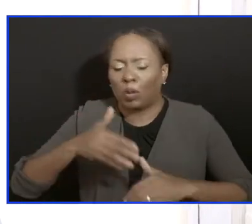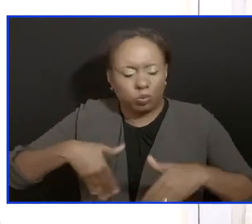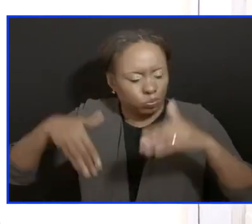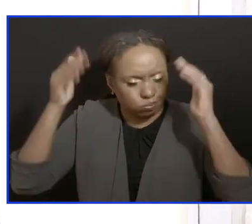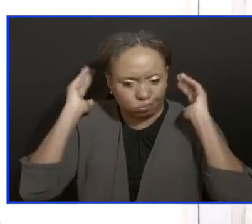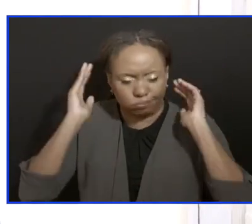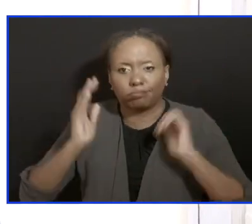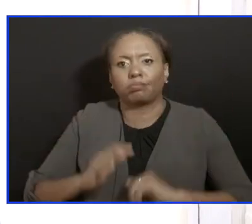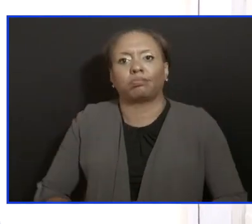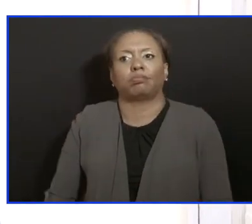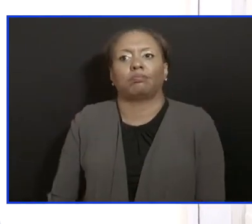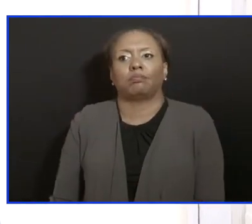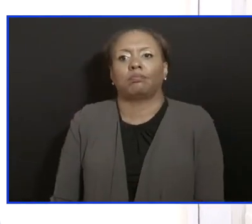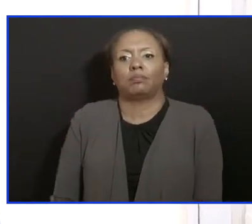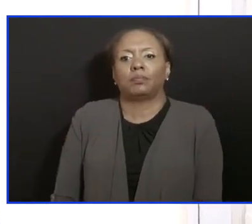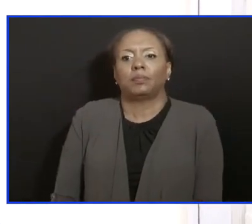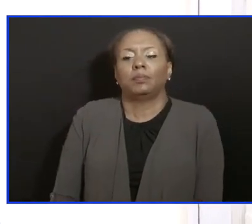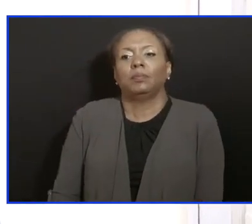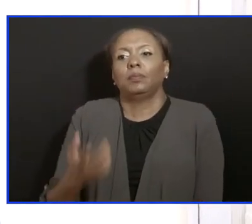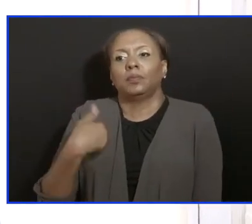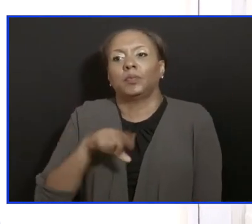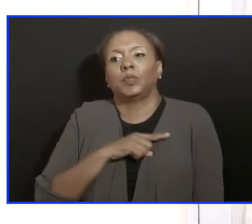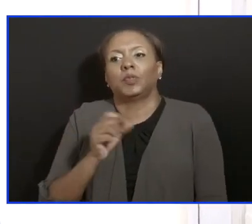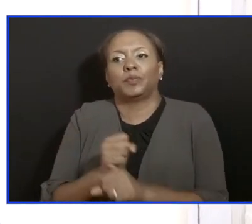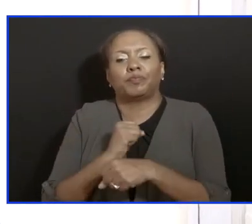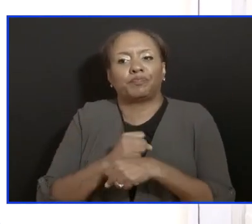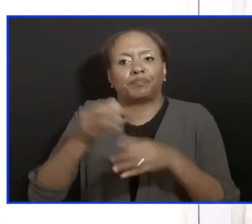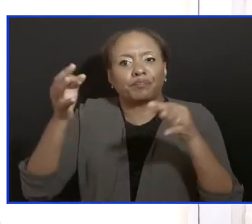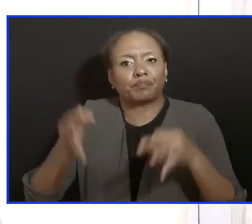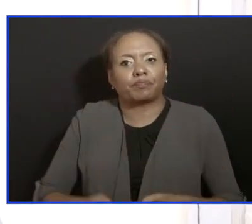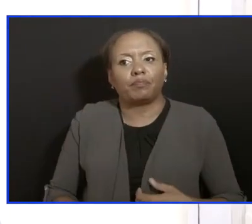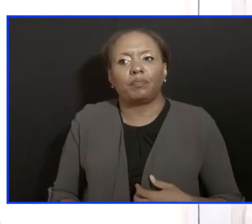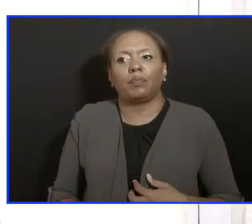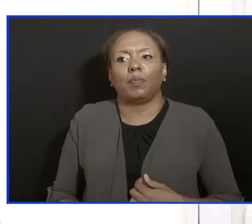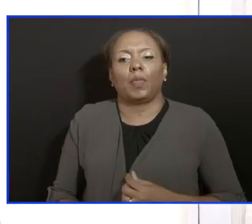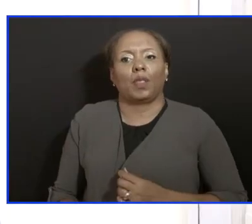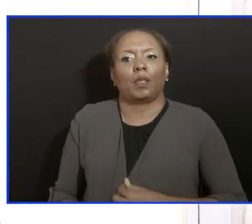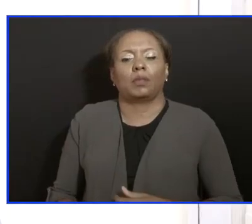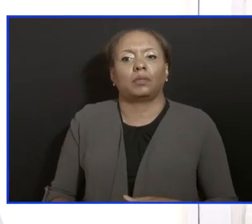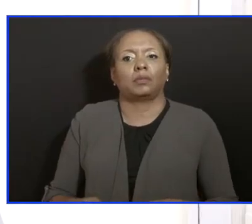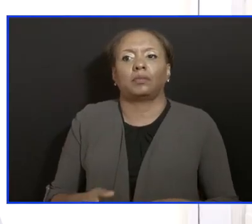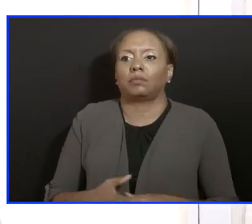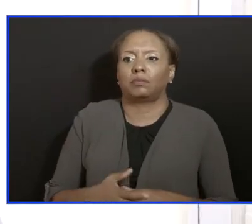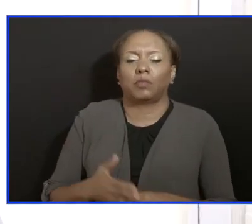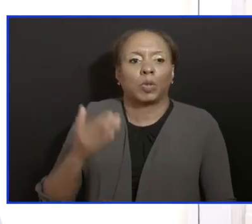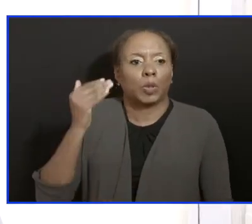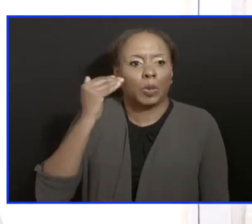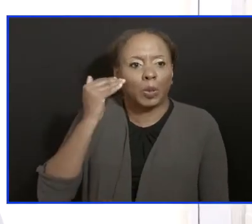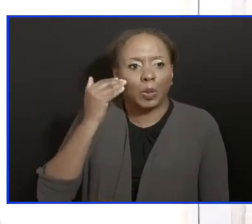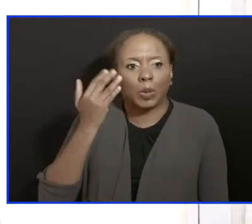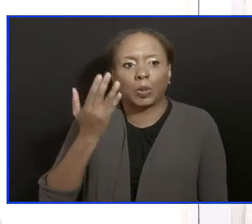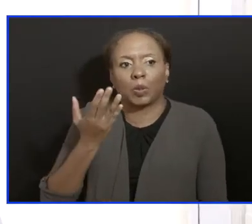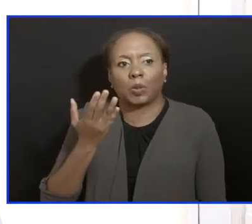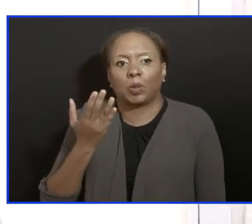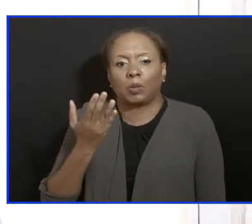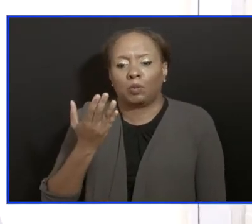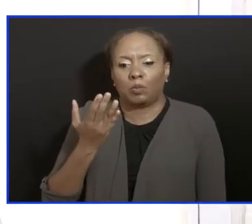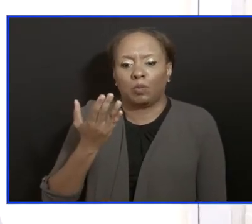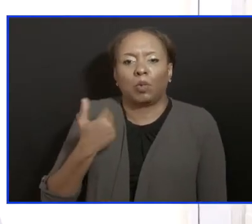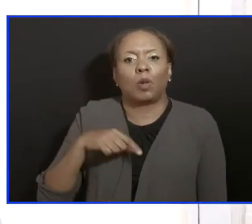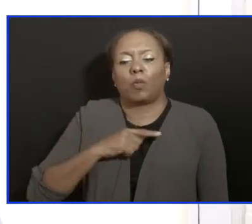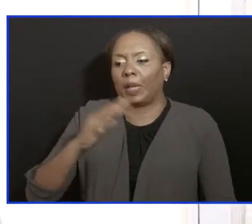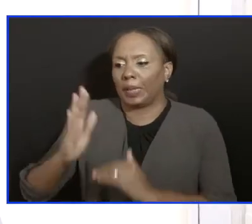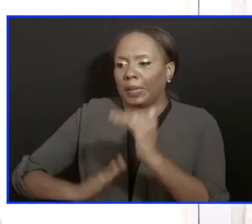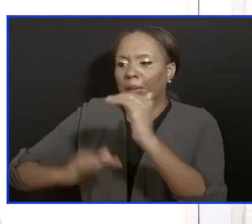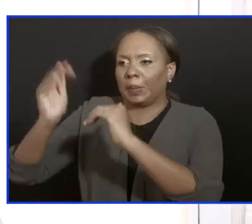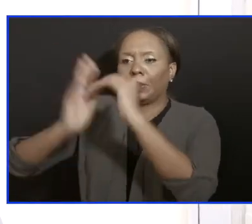We have taken anticipatory decisions, recognizing that this is what we would face. The first, of course, came in the construction of Harrison's